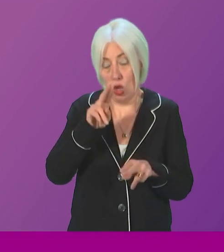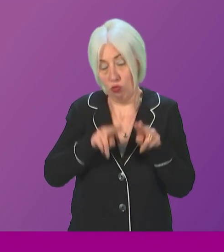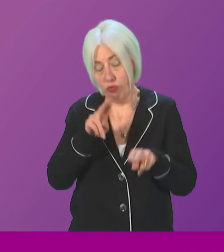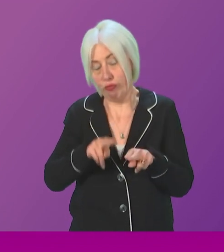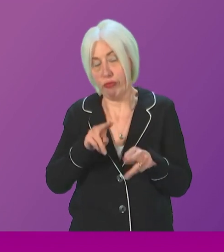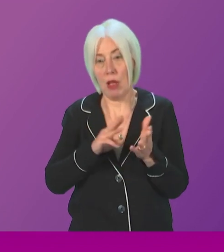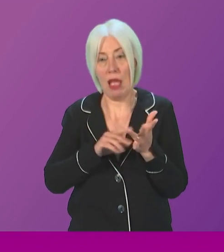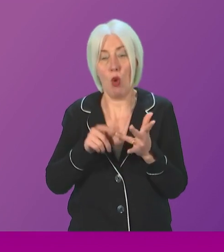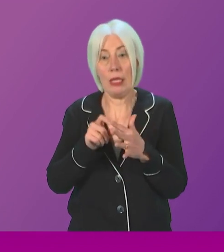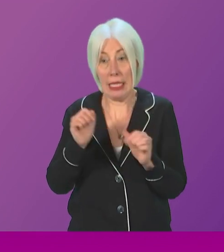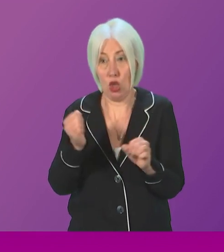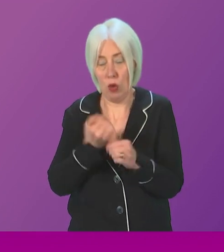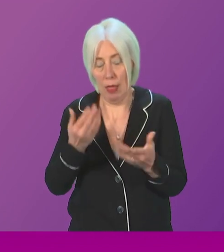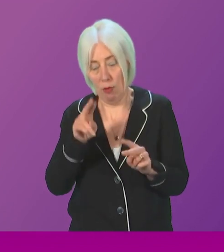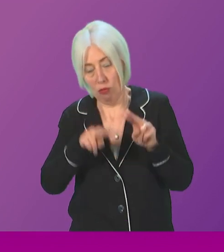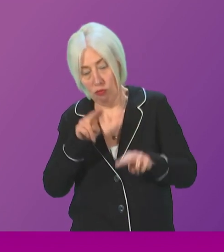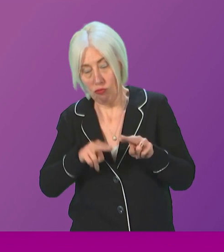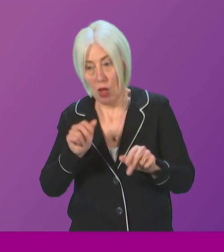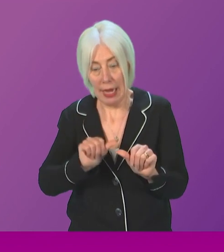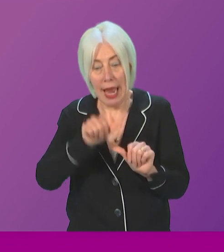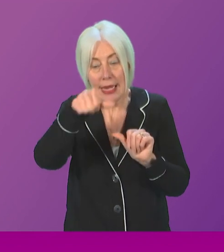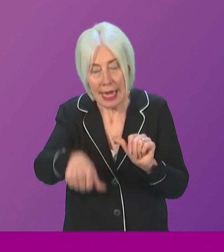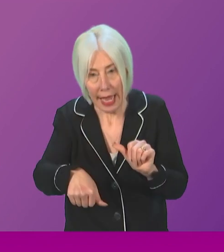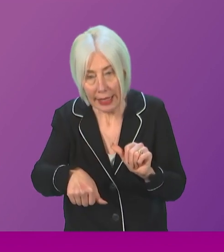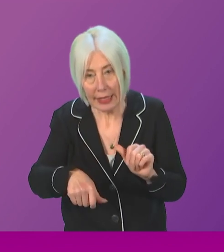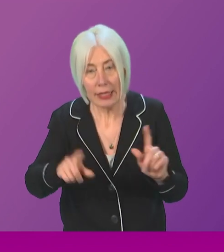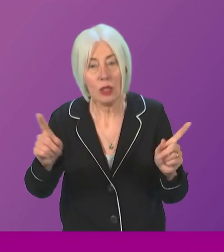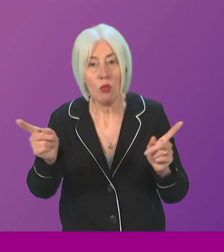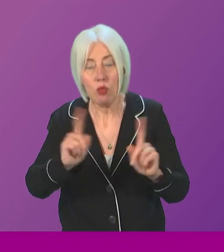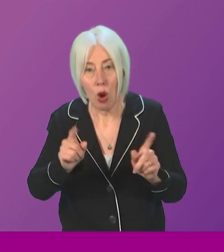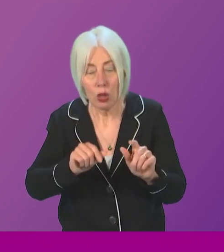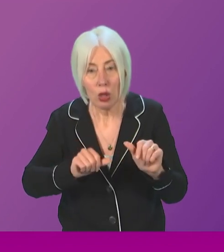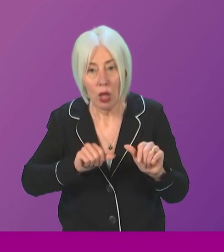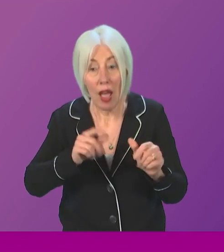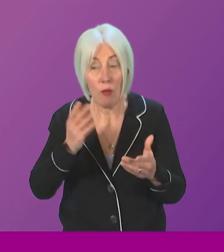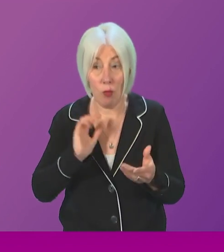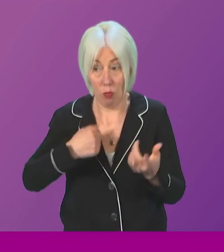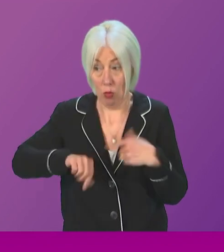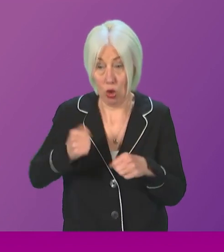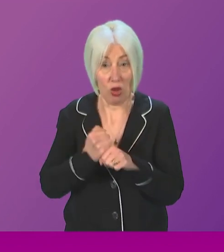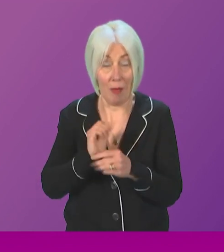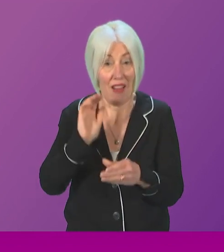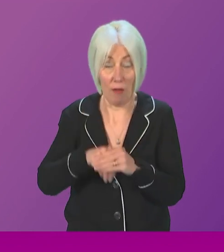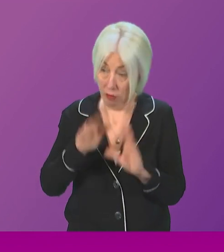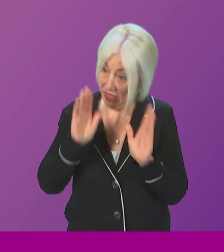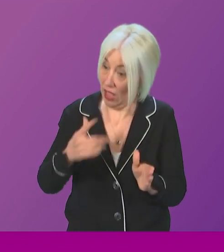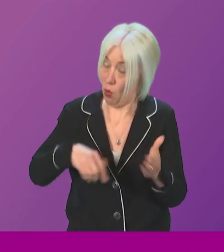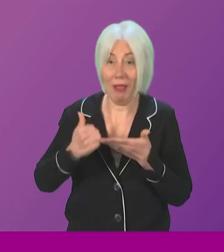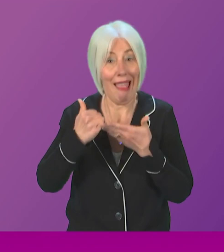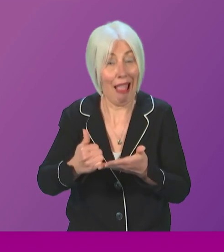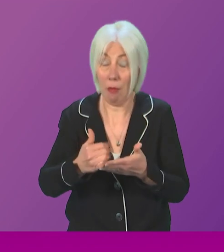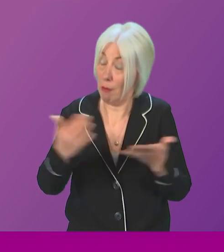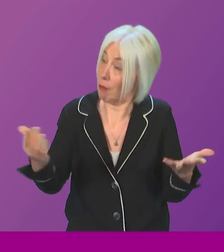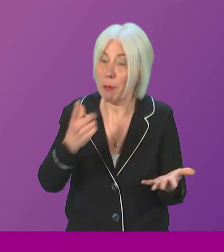MOD, uh, are doing. Whatever the next steps are in relation to that process that involves the Scottish Government will be as helpful, uh, as we possibly